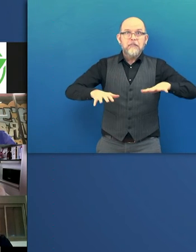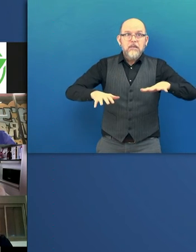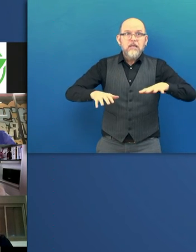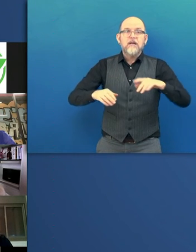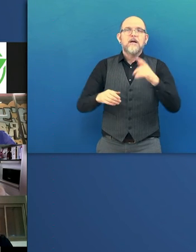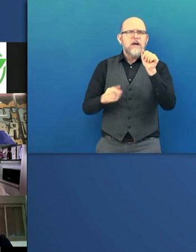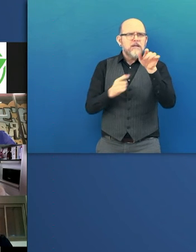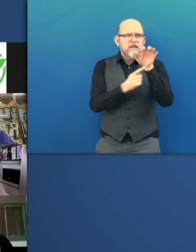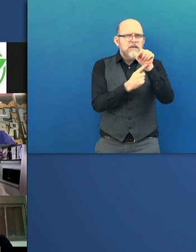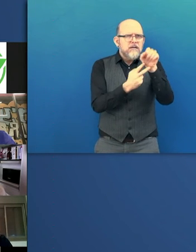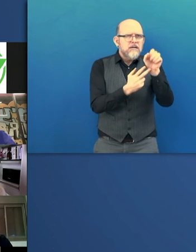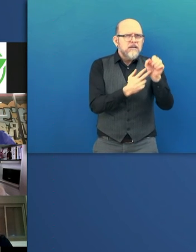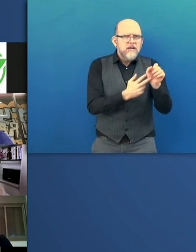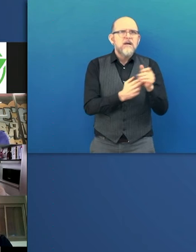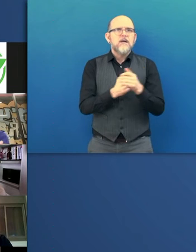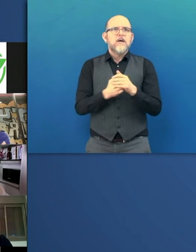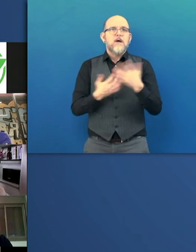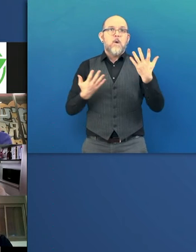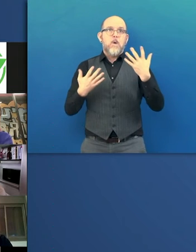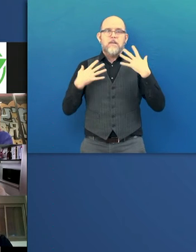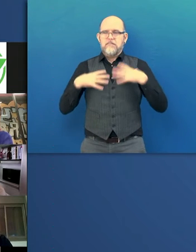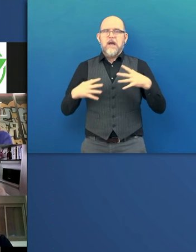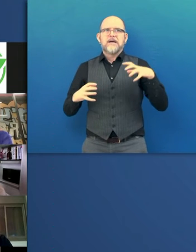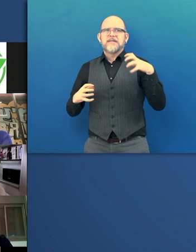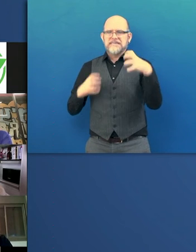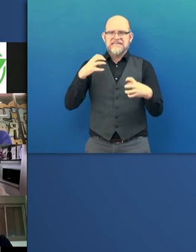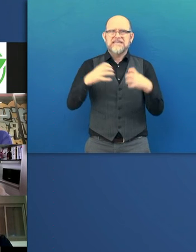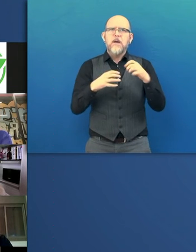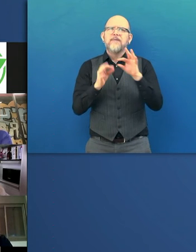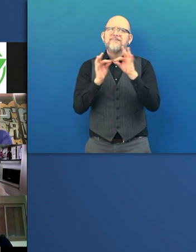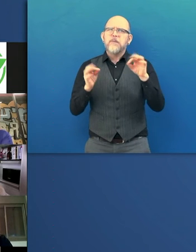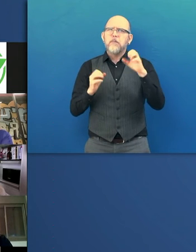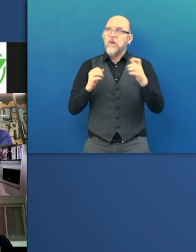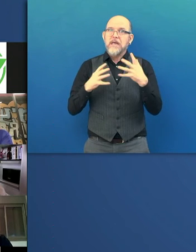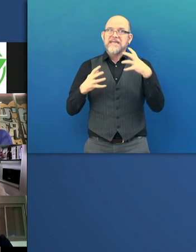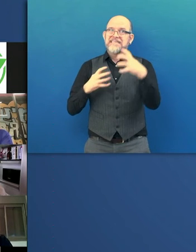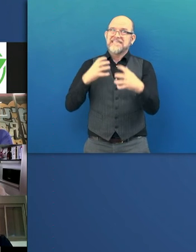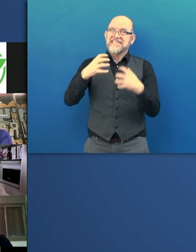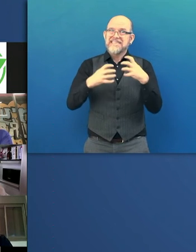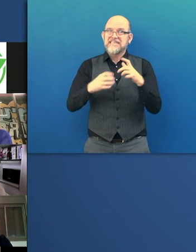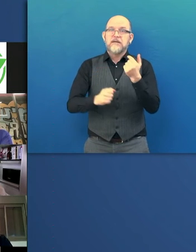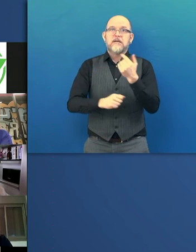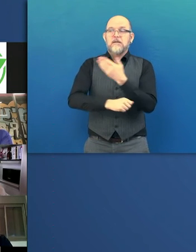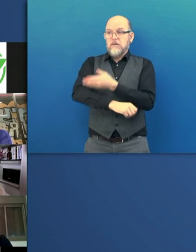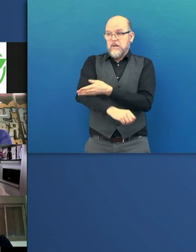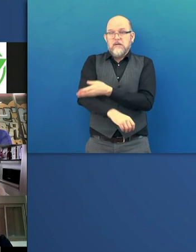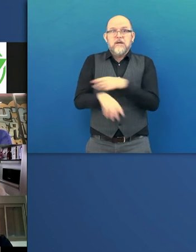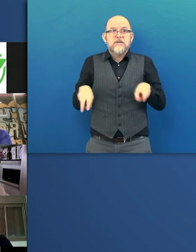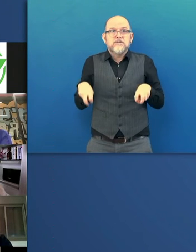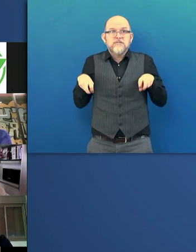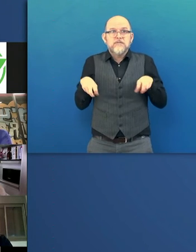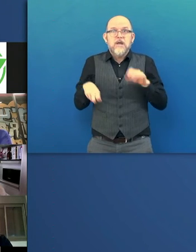only gross motor, in the case of people with upper limb, with amputation that are using the upper side of their